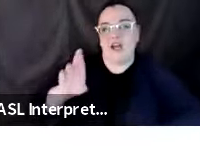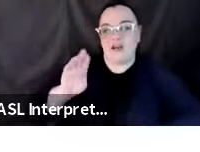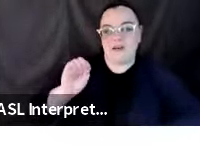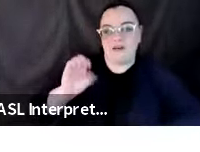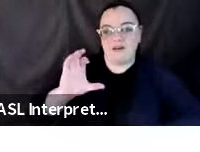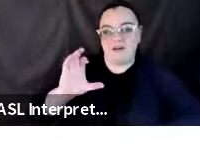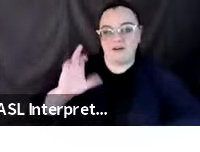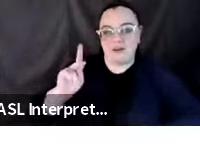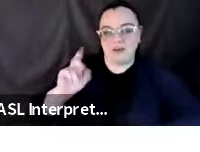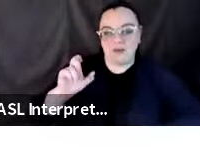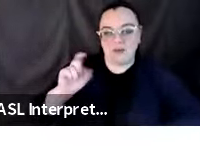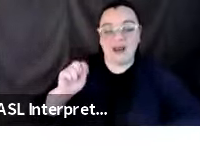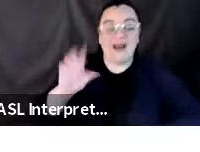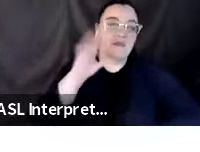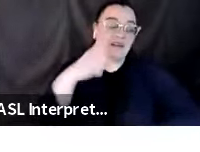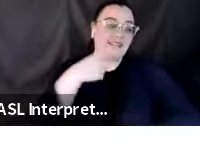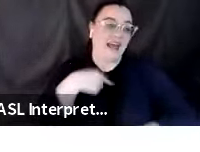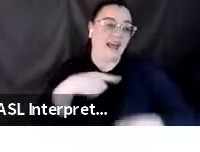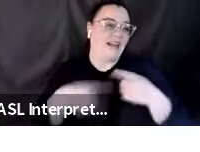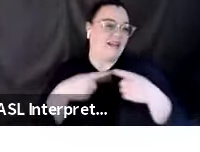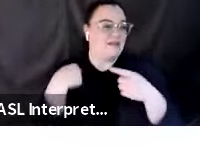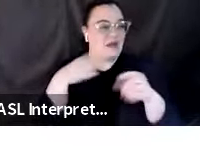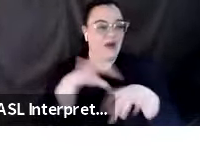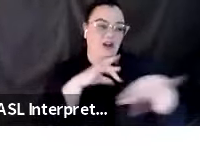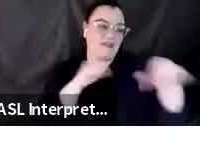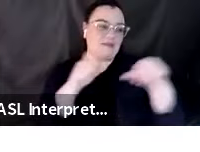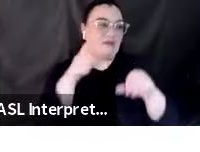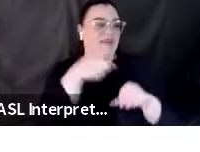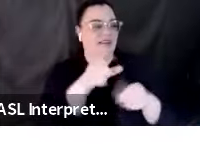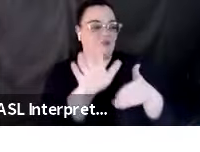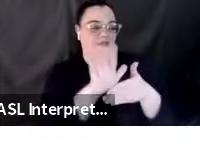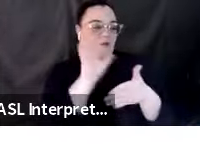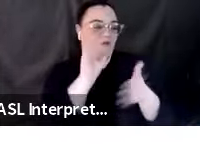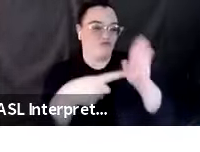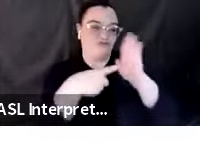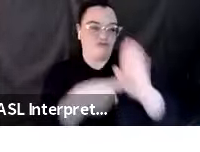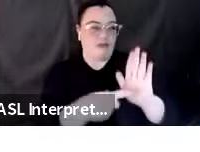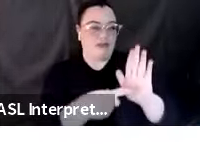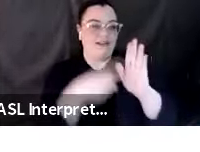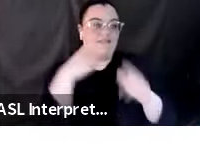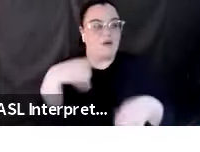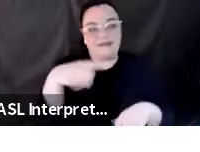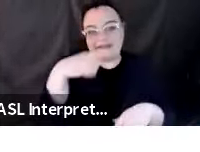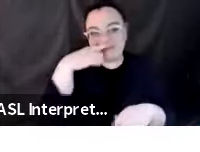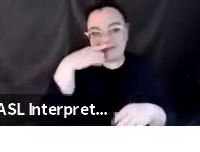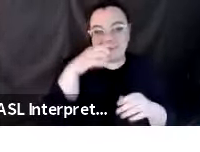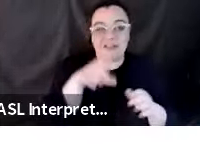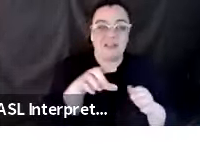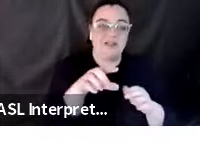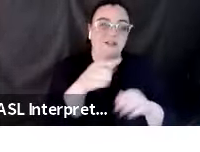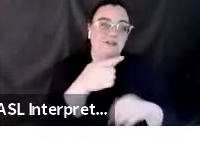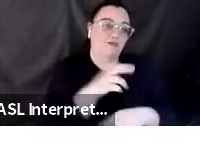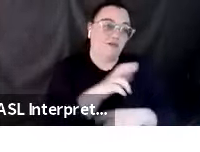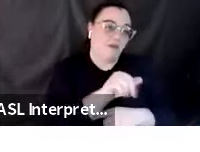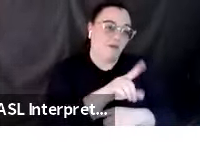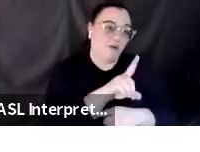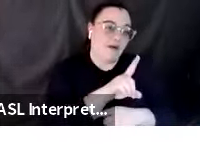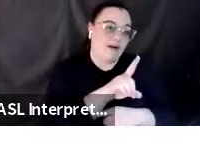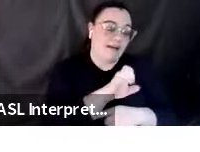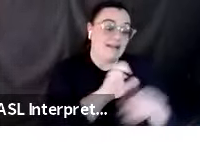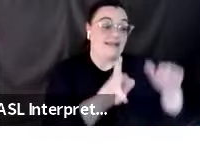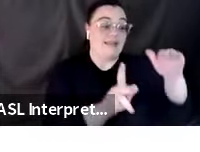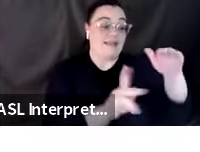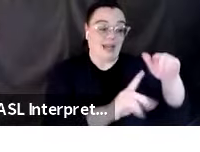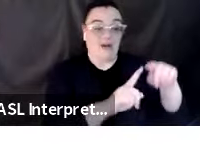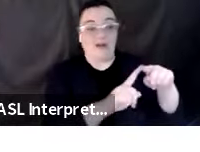He's going to tell us this is information we provide to in our materials for grades kindergarten through third grade.